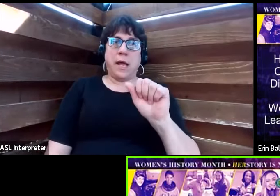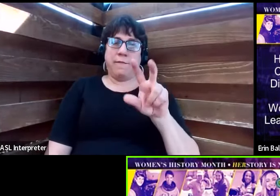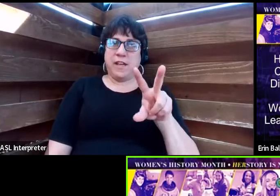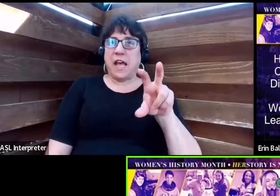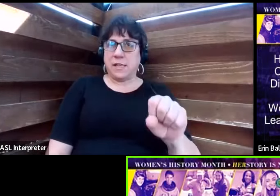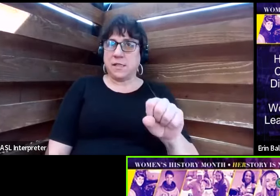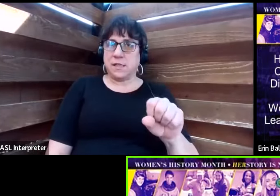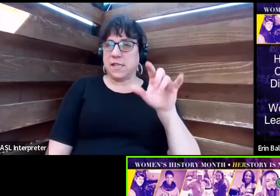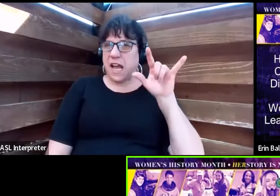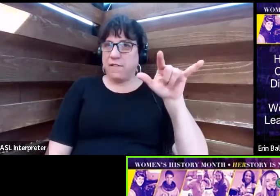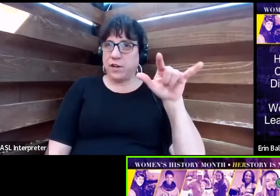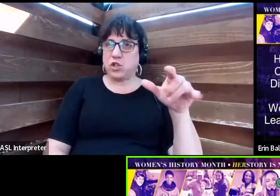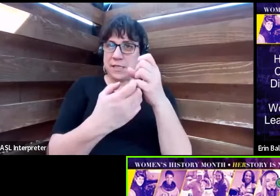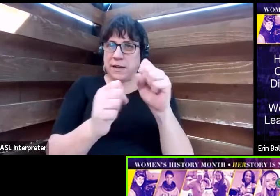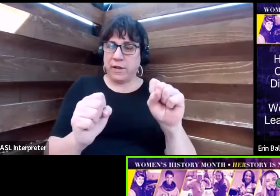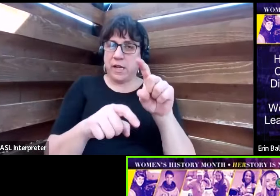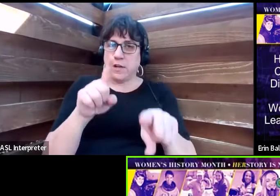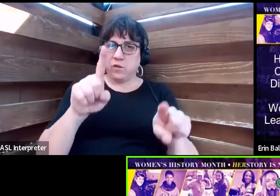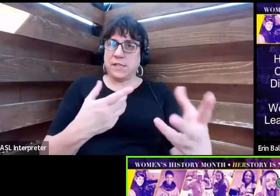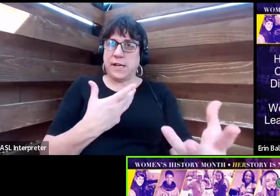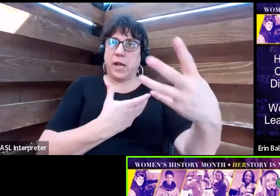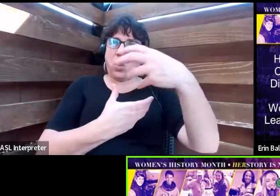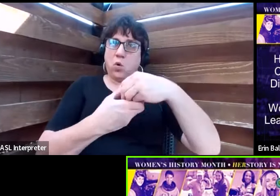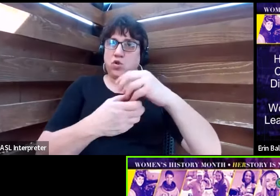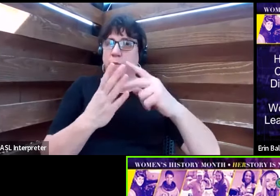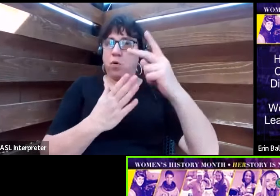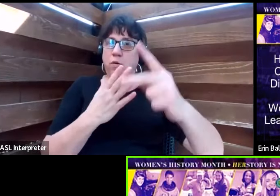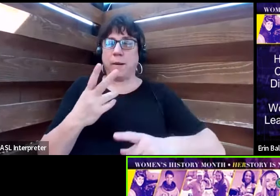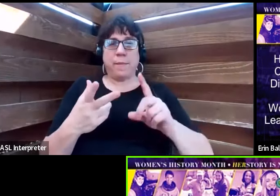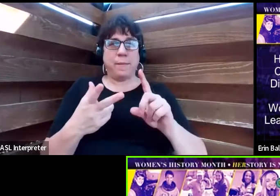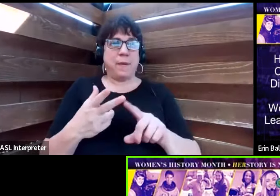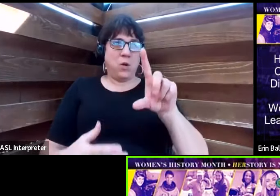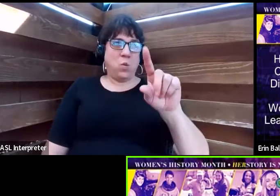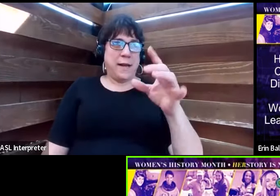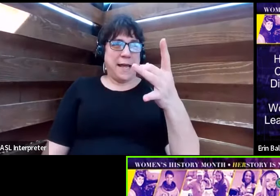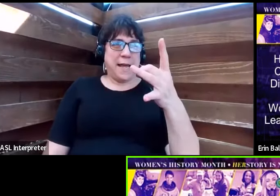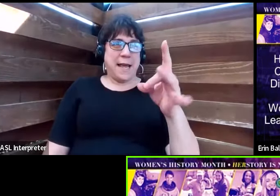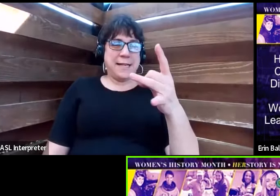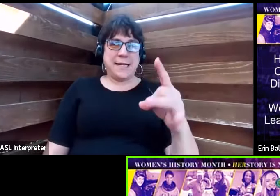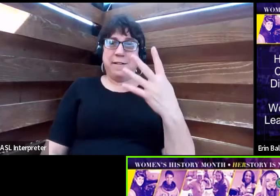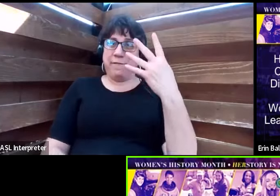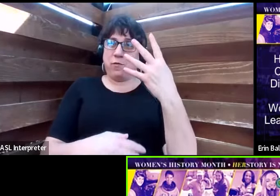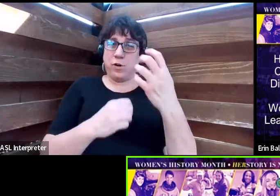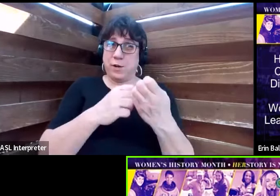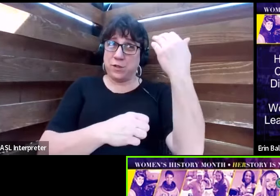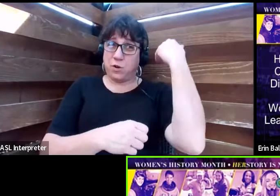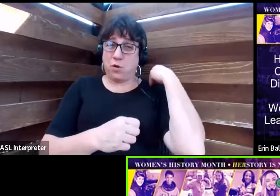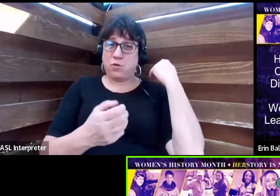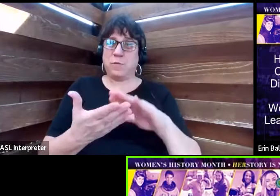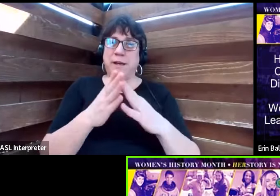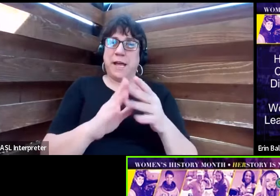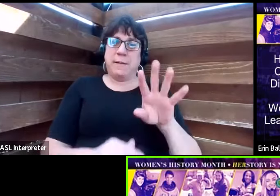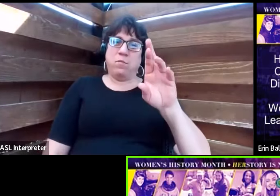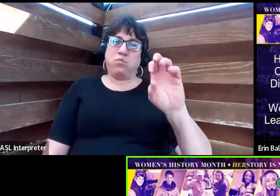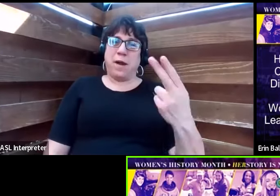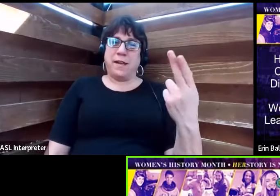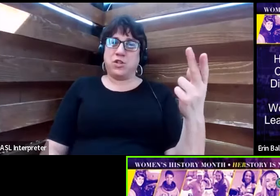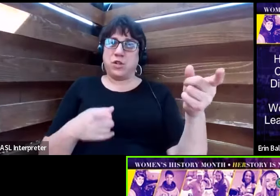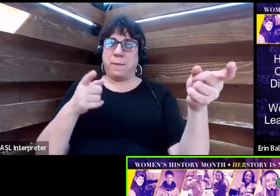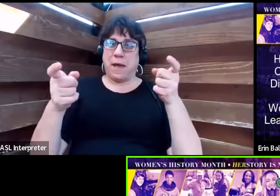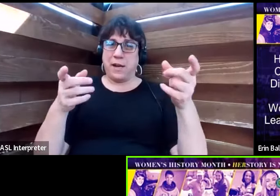Safety's, diversity and inclusion program. And then in 2018, only four years ago, she became a Branch Manager